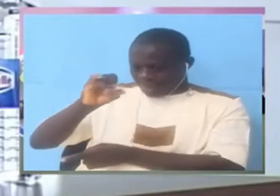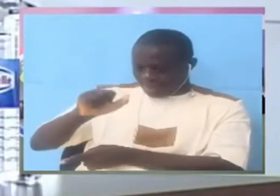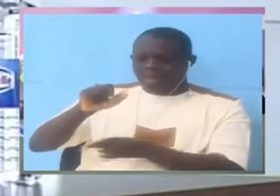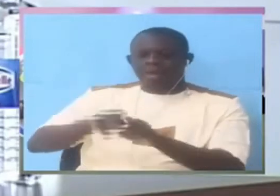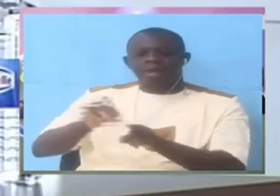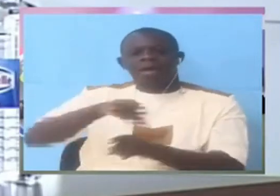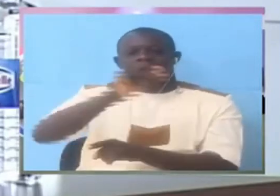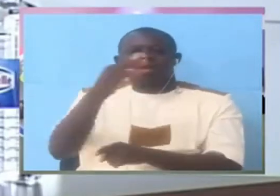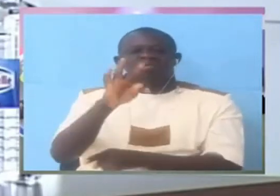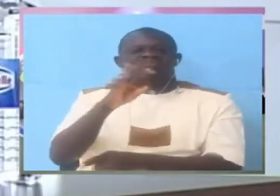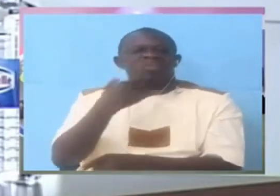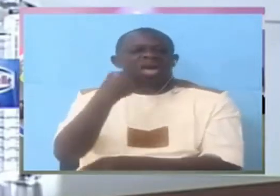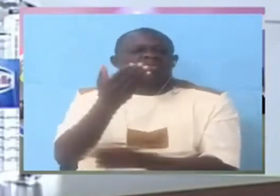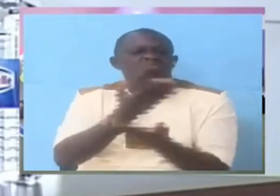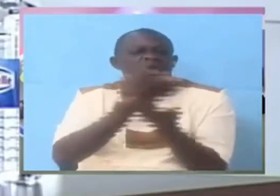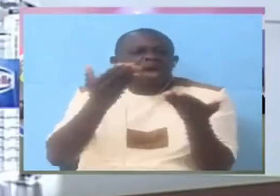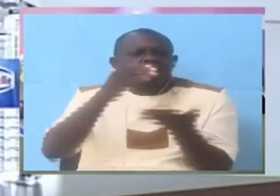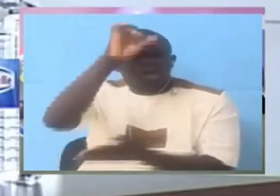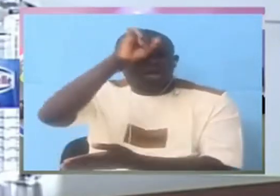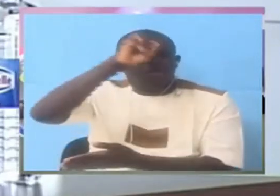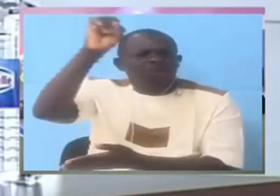If I may ask why president? No.